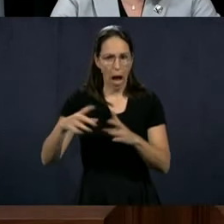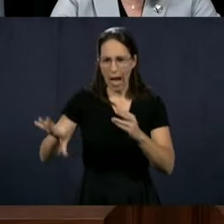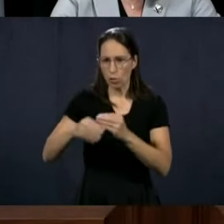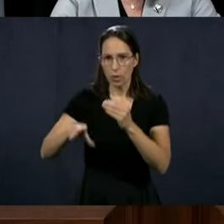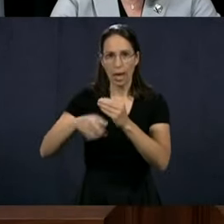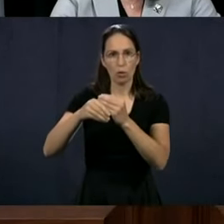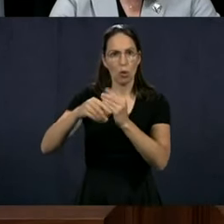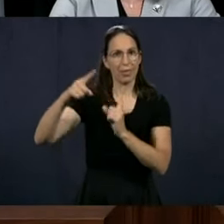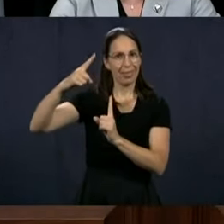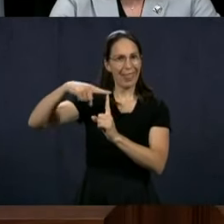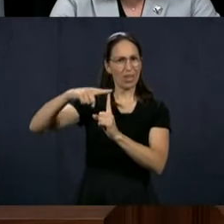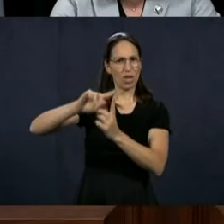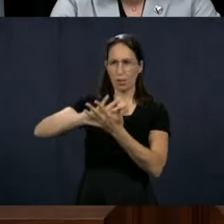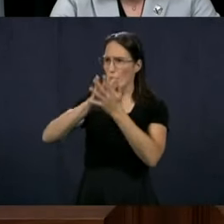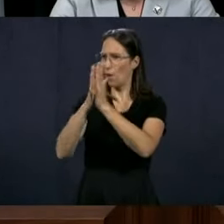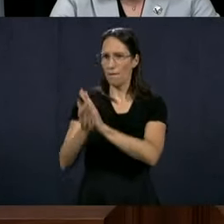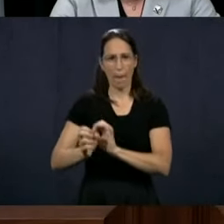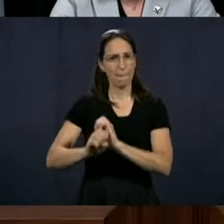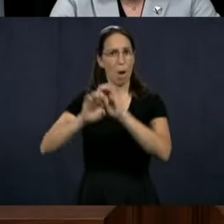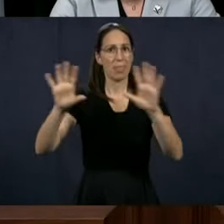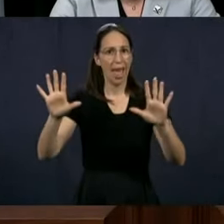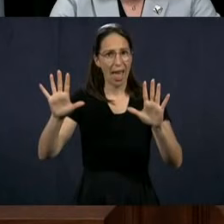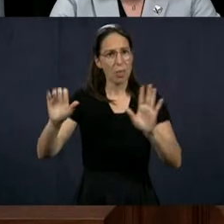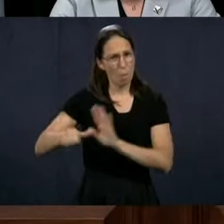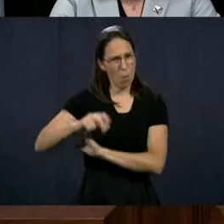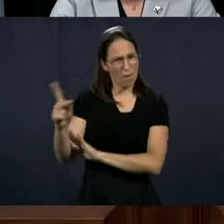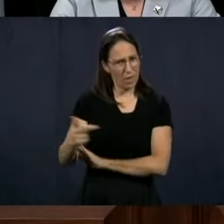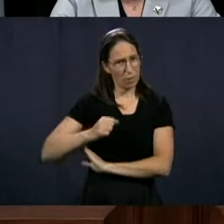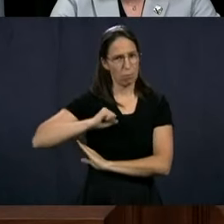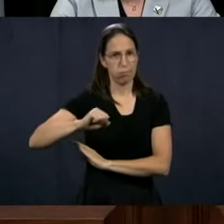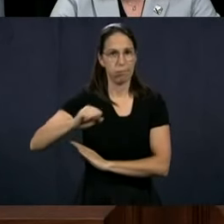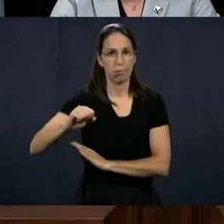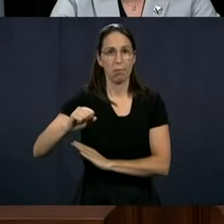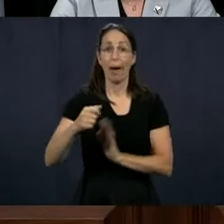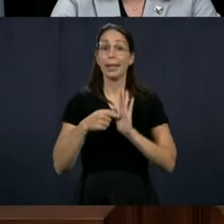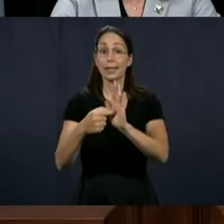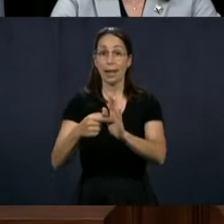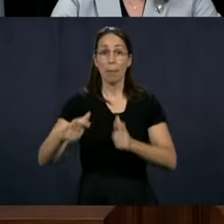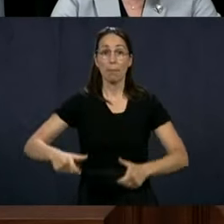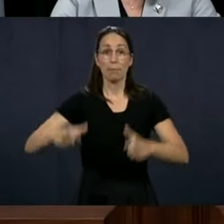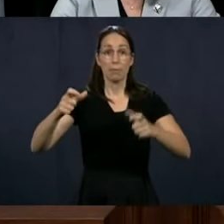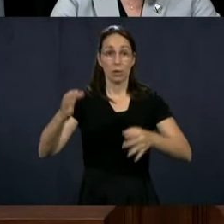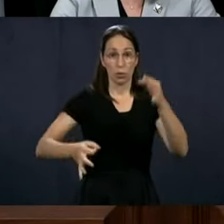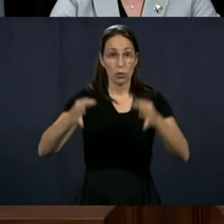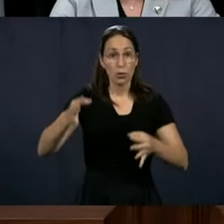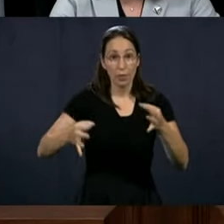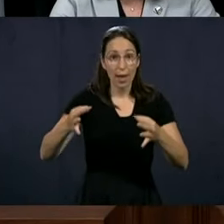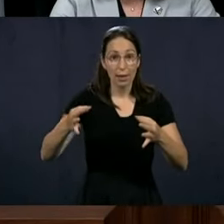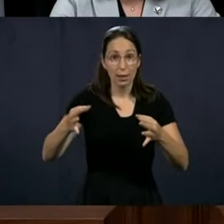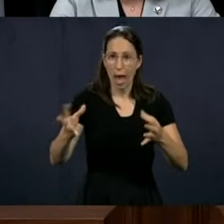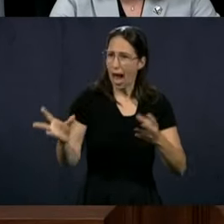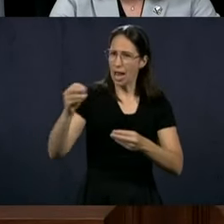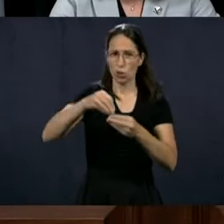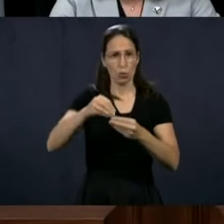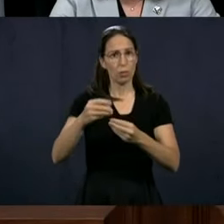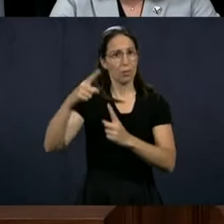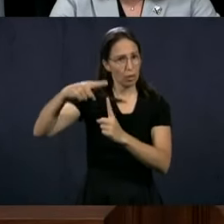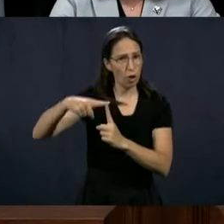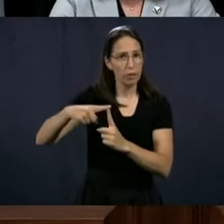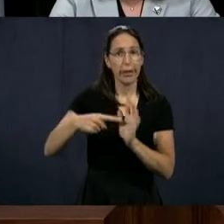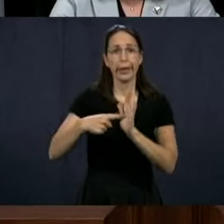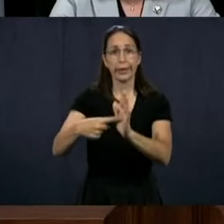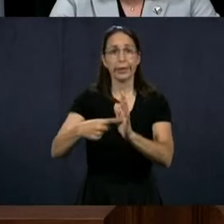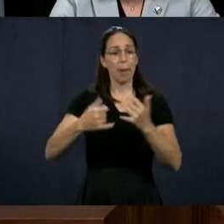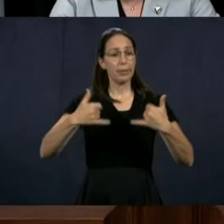modernization of the way of doing things at the courthouse, for example. So, many more courtrooms that are going to be